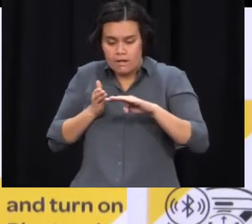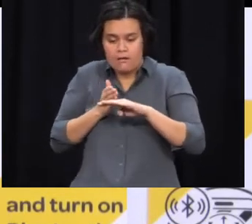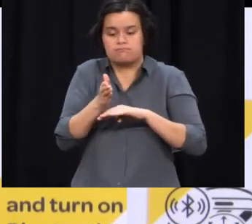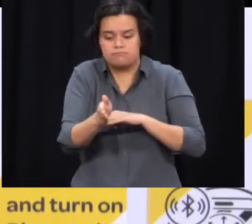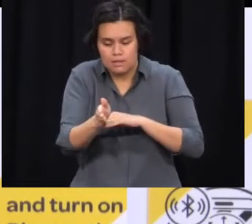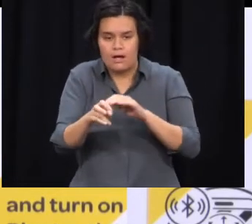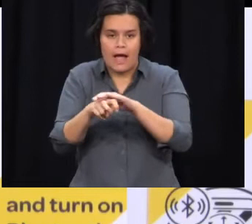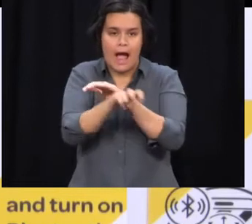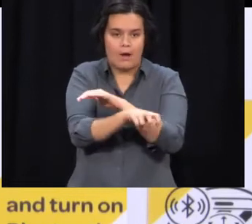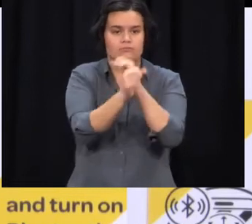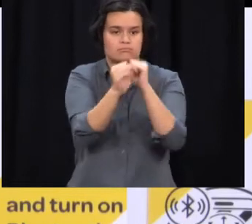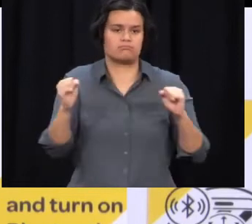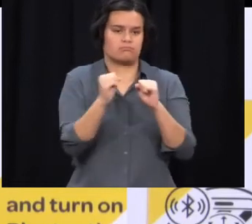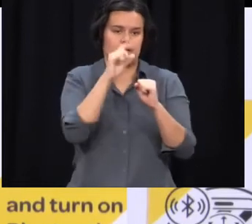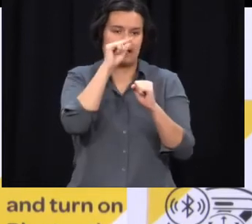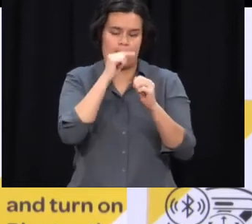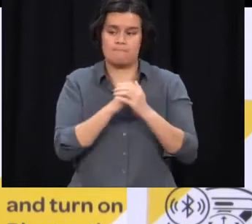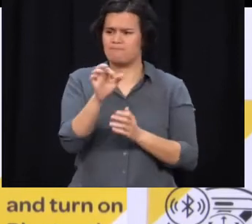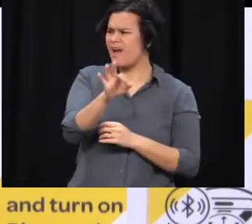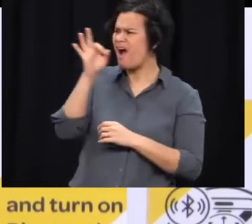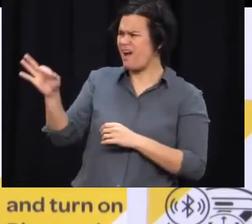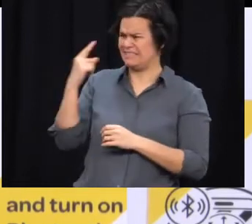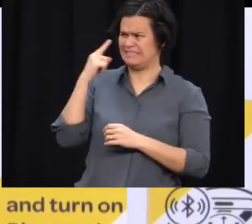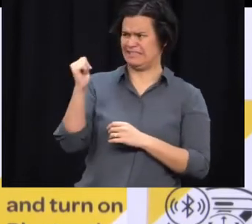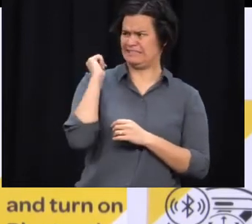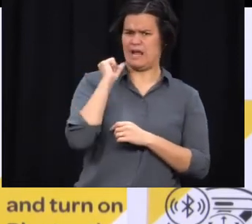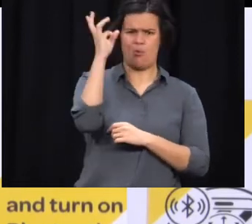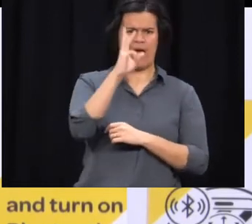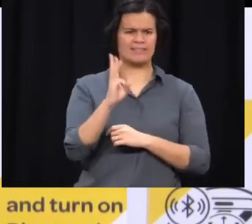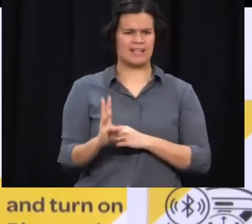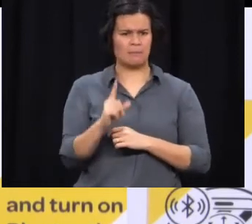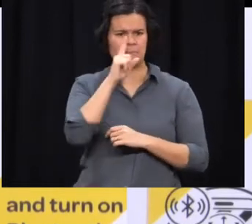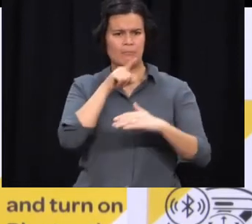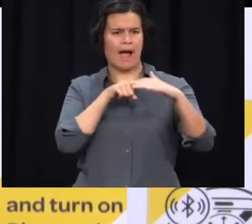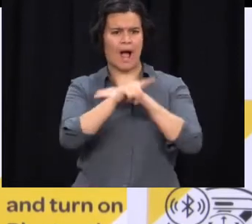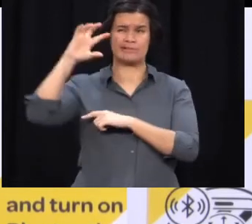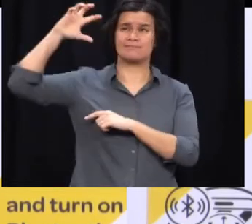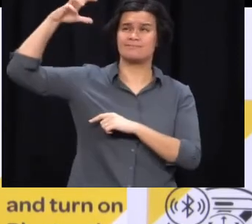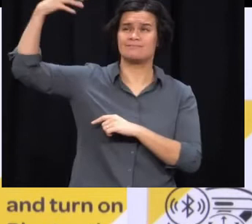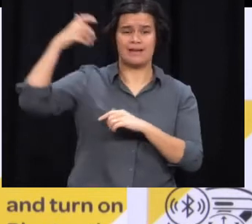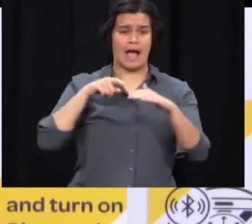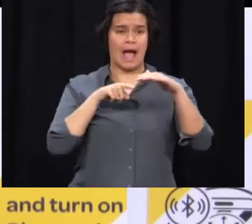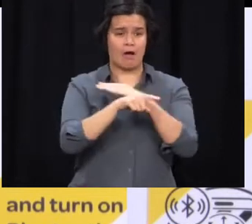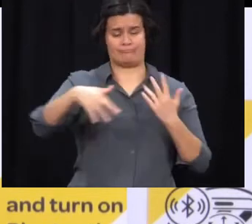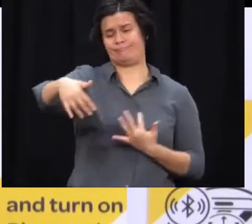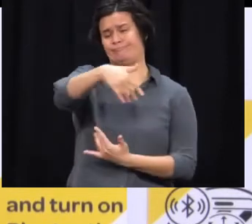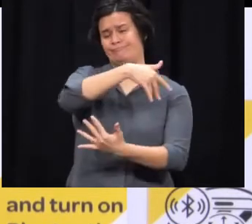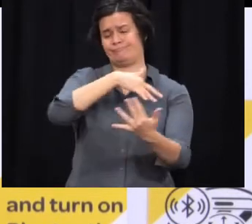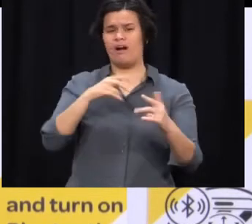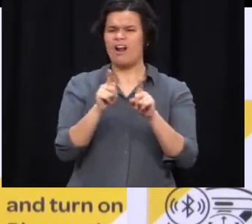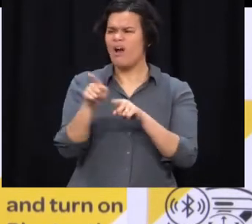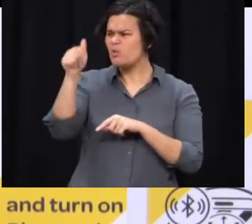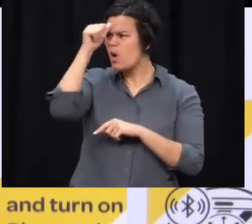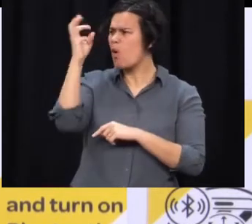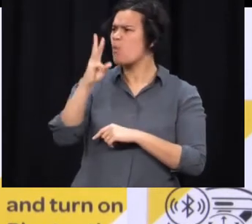up yesterday, a beautiful day in the capital. I mean are you happy with the amount of activity and what you're seeing at places like the waterfront and the same floor as well?